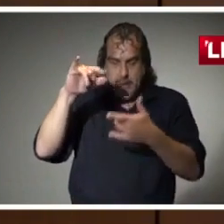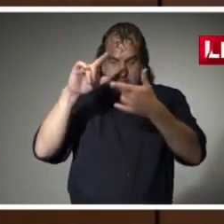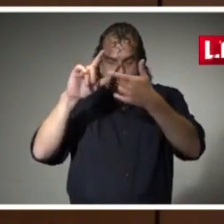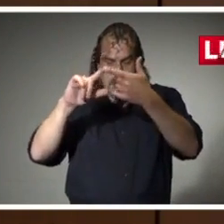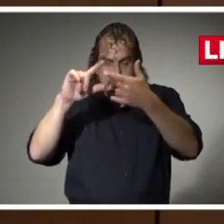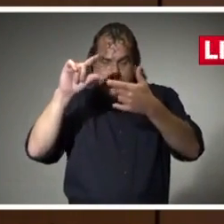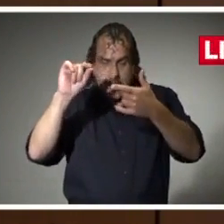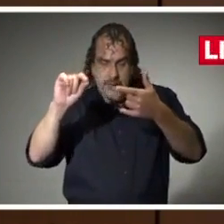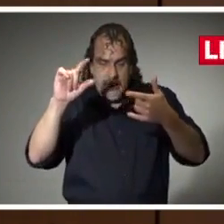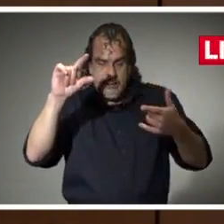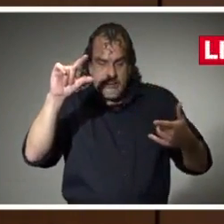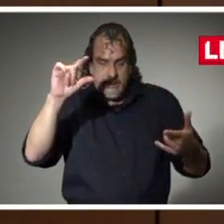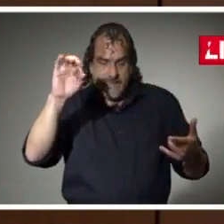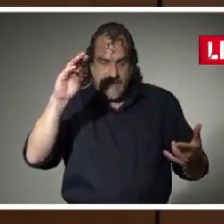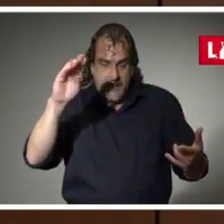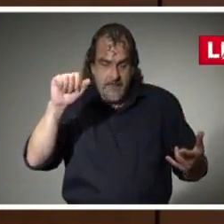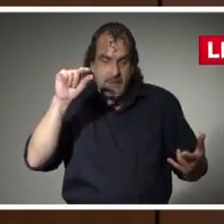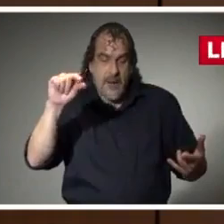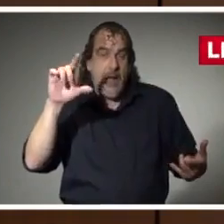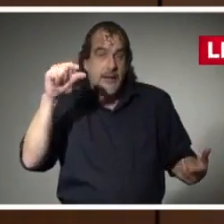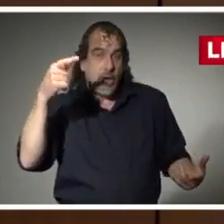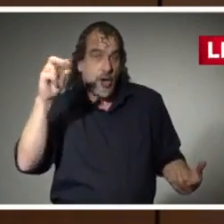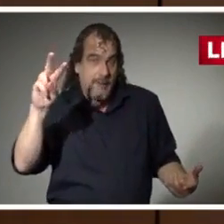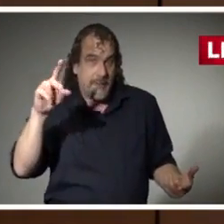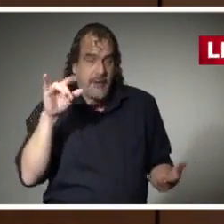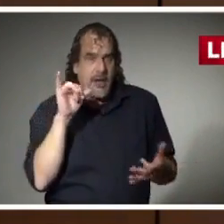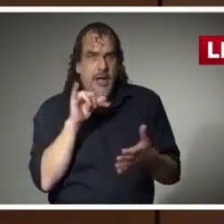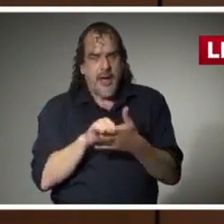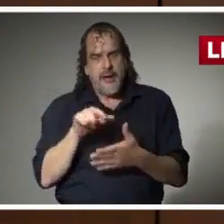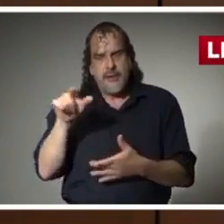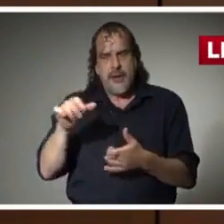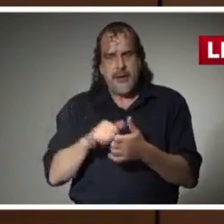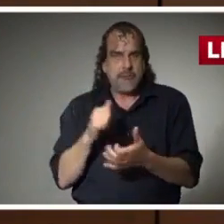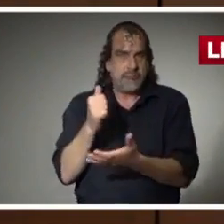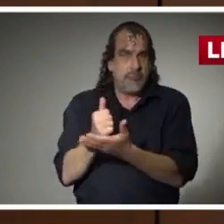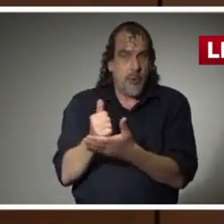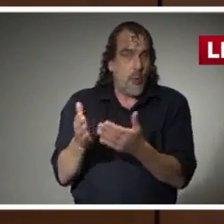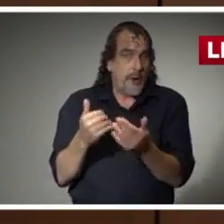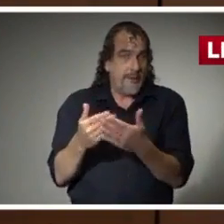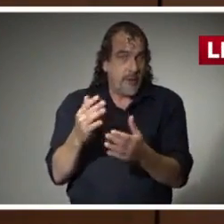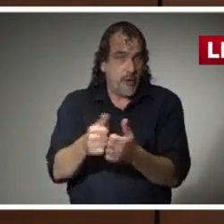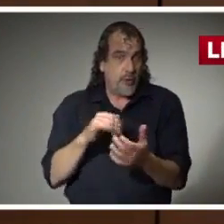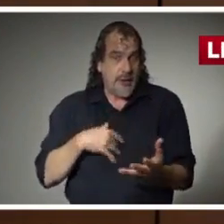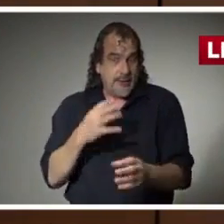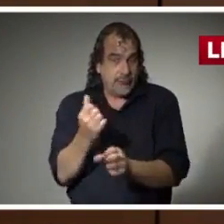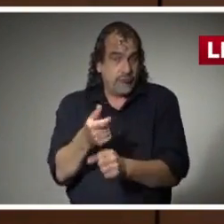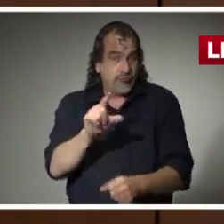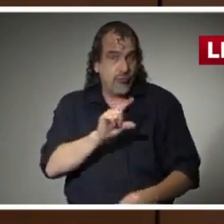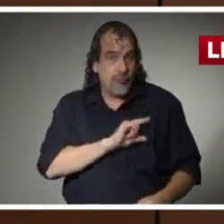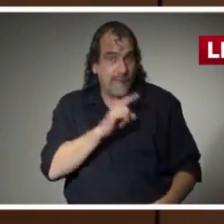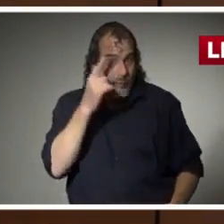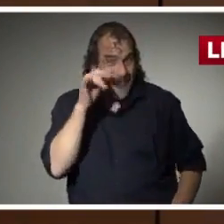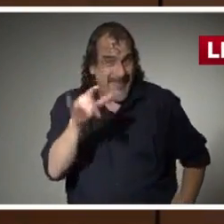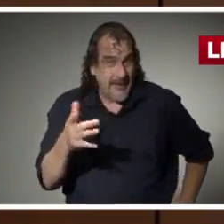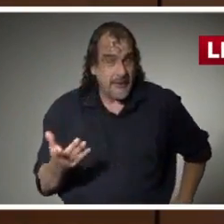.gov and apply for any type of disaster assistance that you may be available for if you fit into those categories.